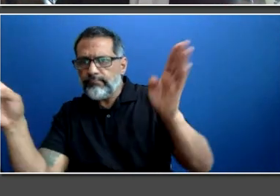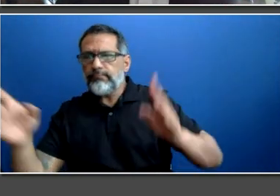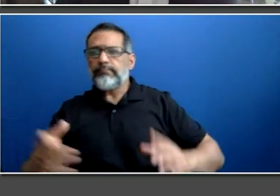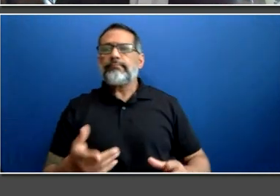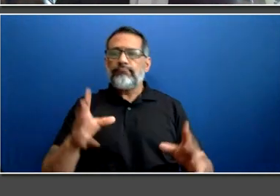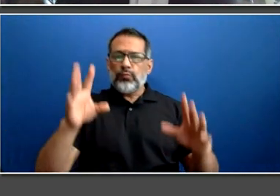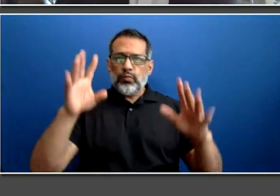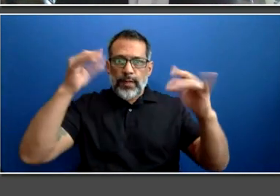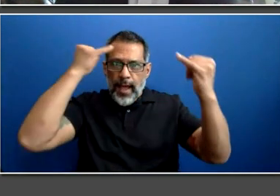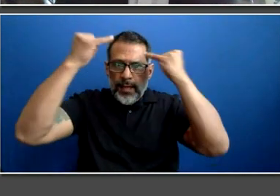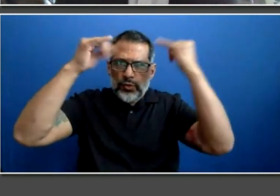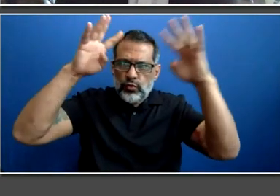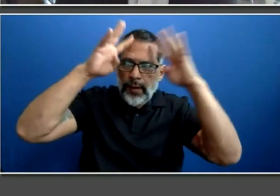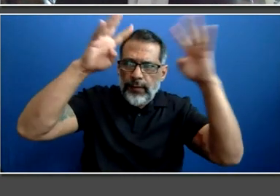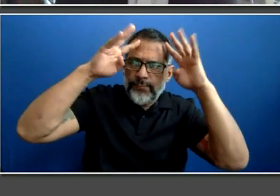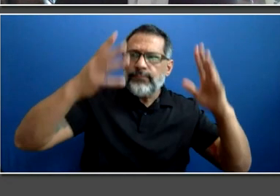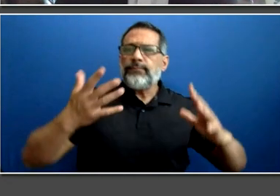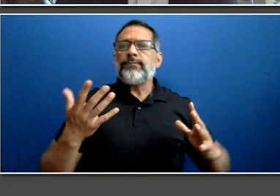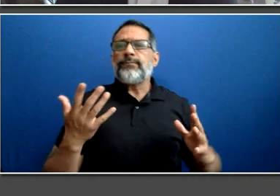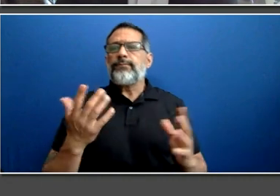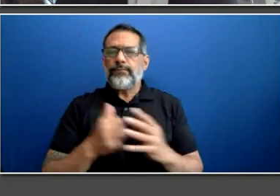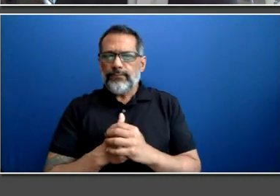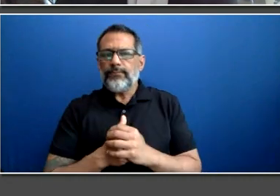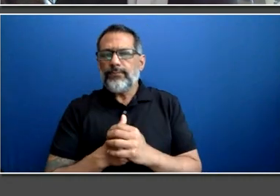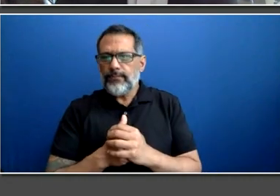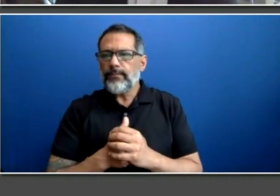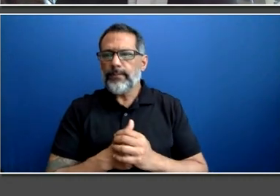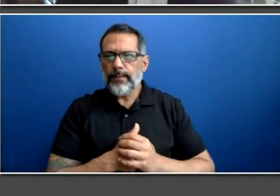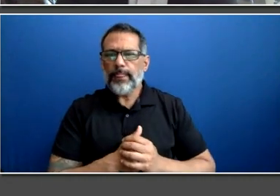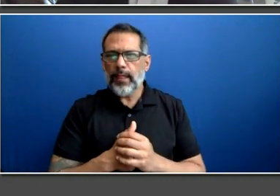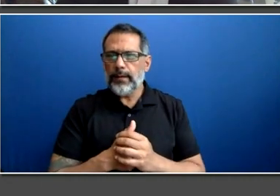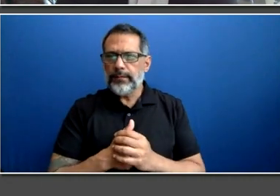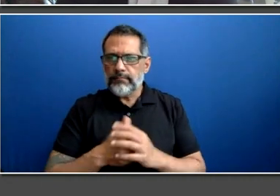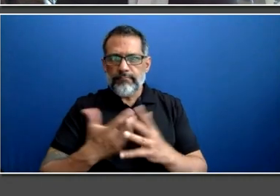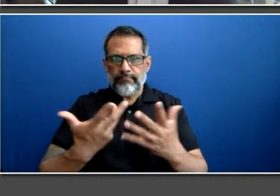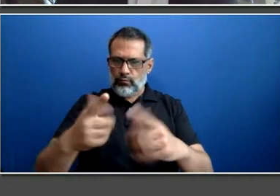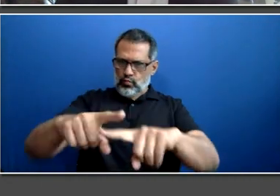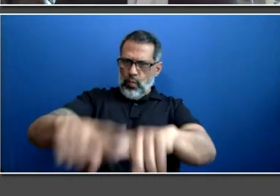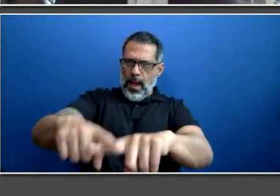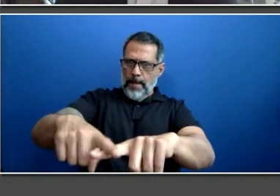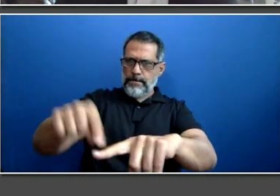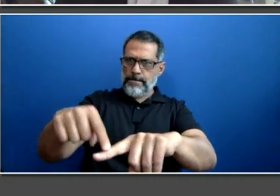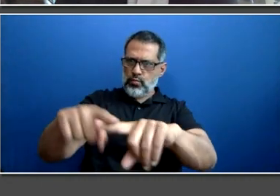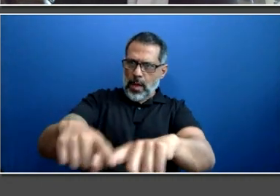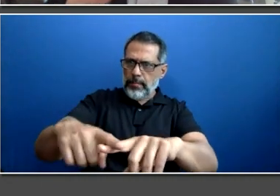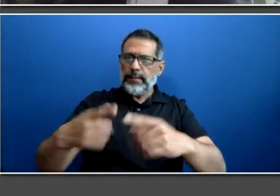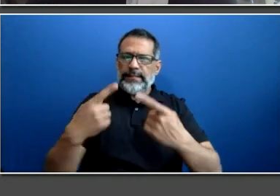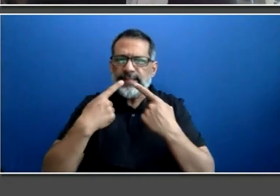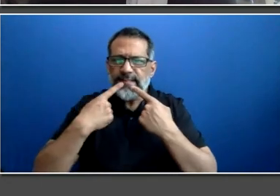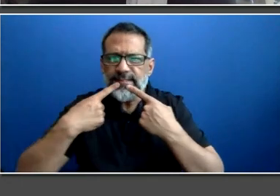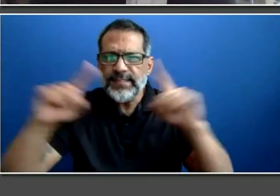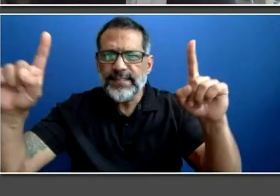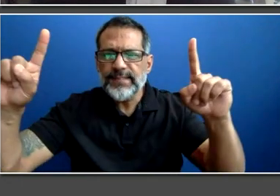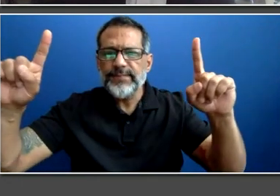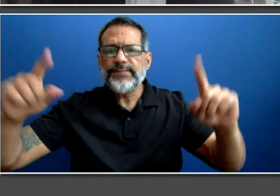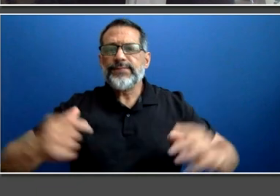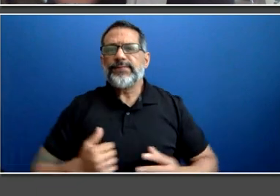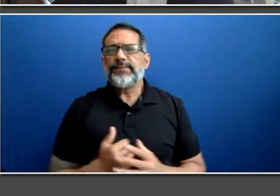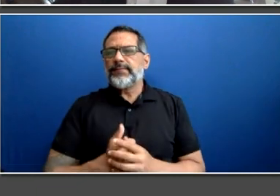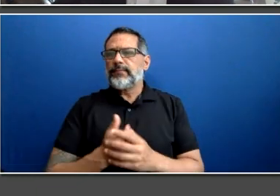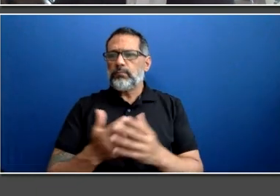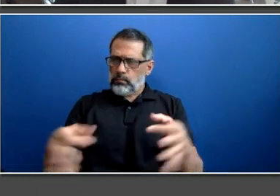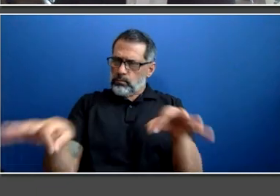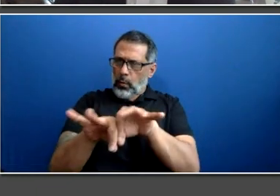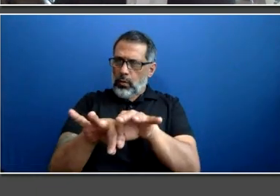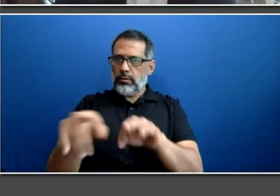with the communities we serve, reliable, and just as importantly, or most importantly, I'd say, more inclusive. You know, the reasons for working at the